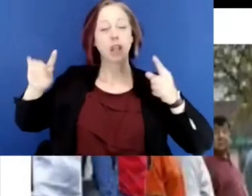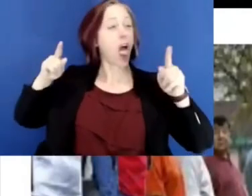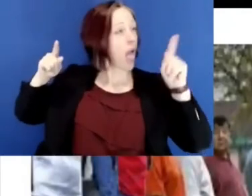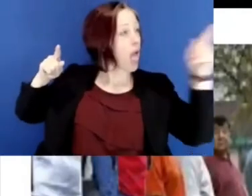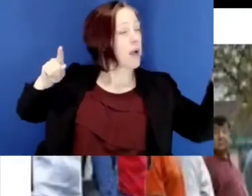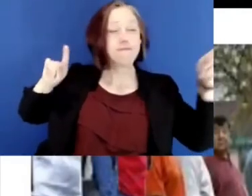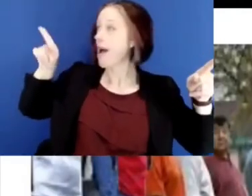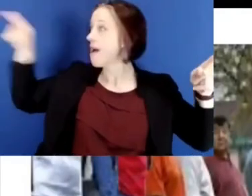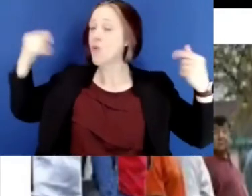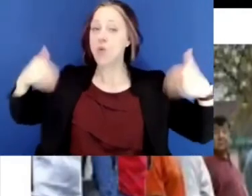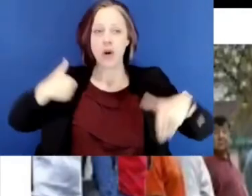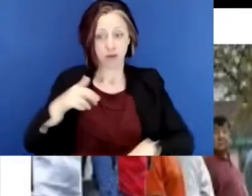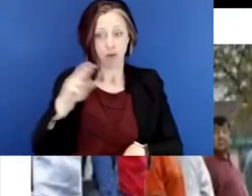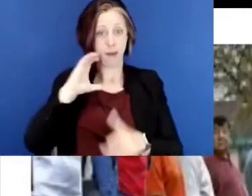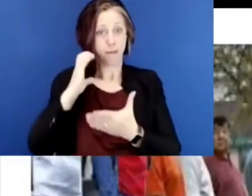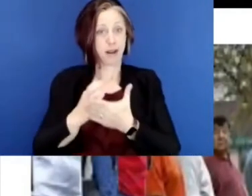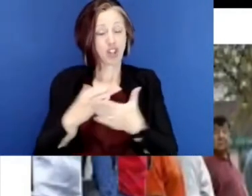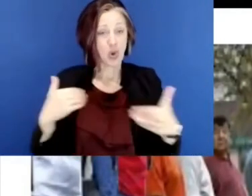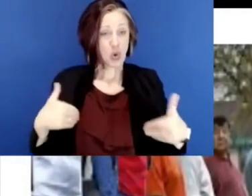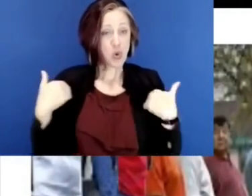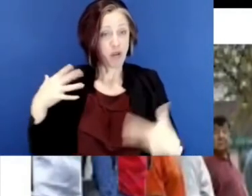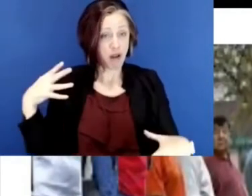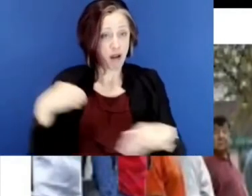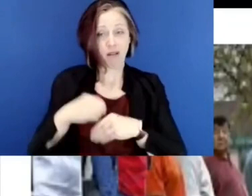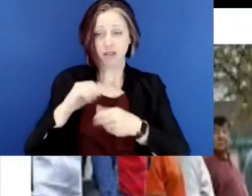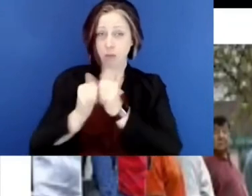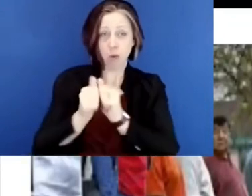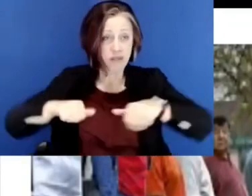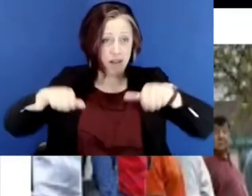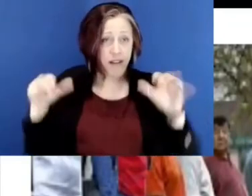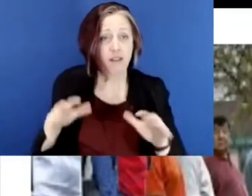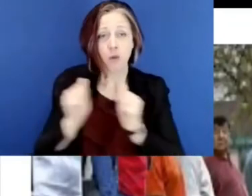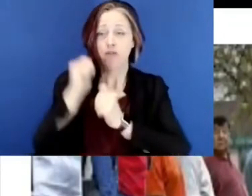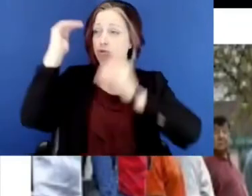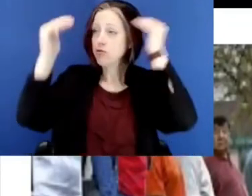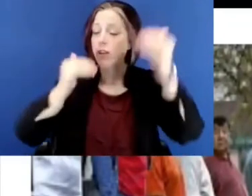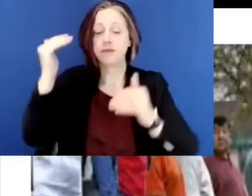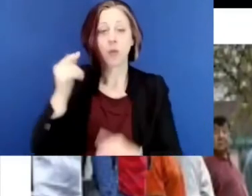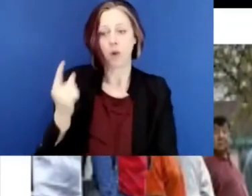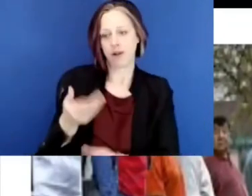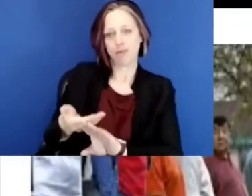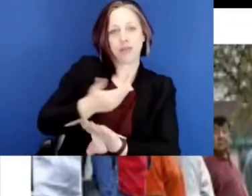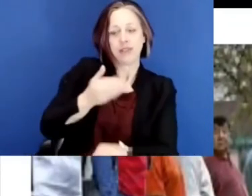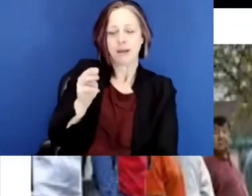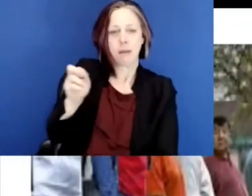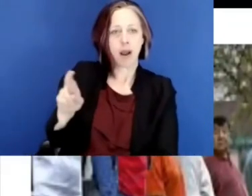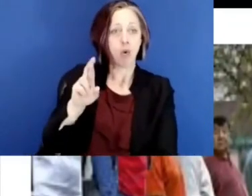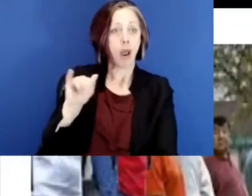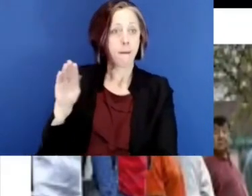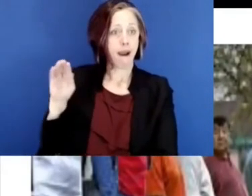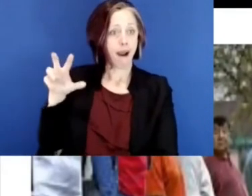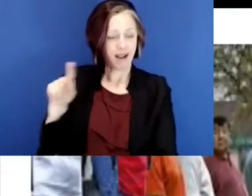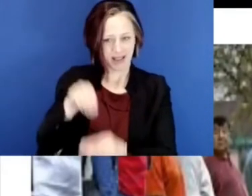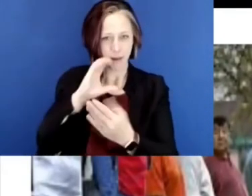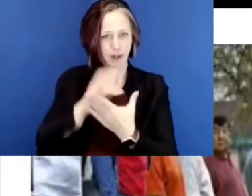I mean, across all kinds of backgrounds and faiths and religions, the commitment to end violence. That's, um, you can see it on the left there, a long